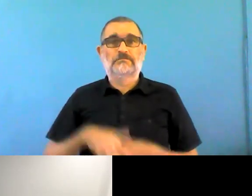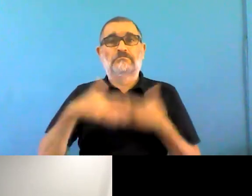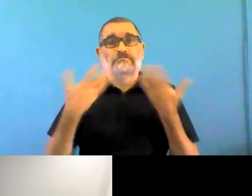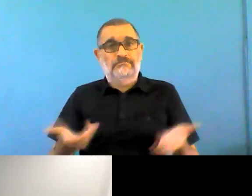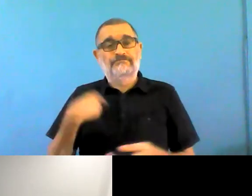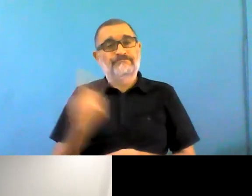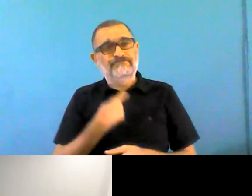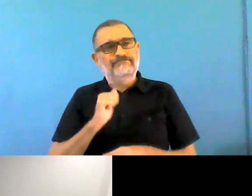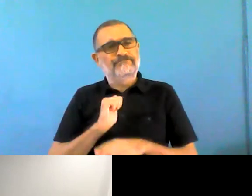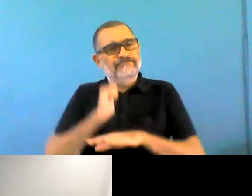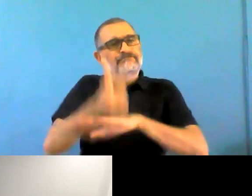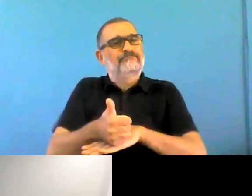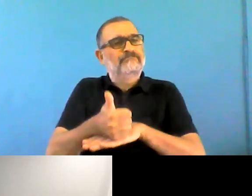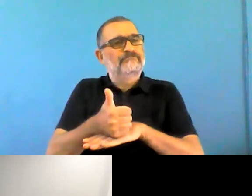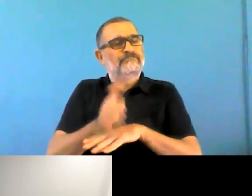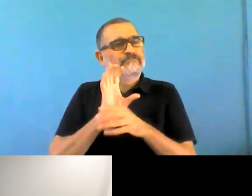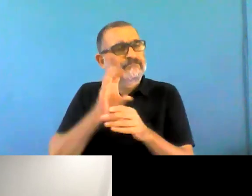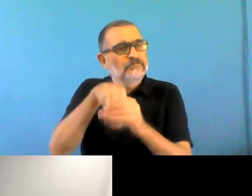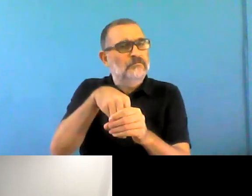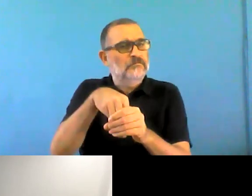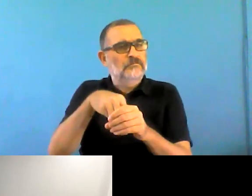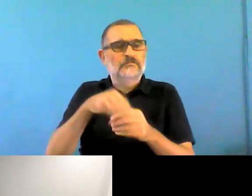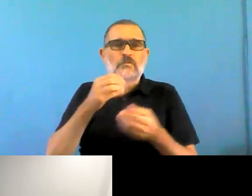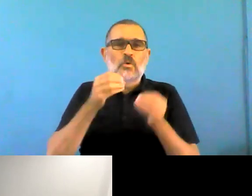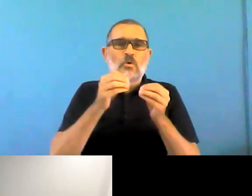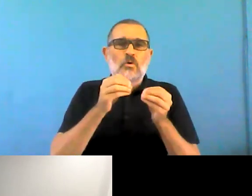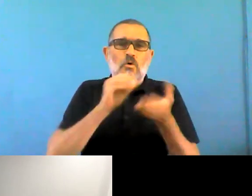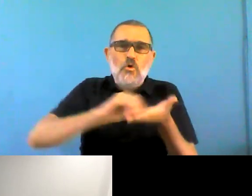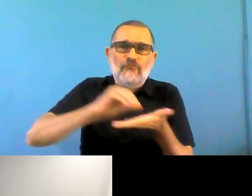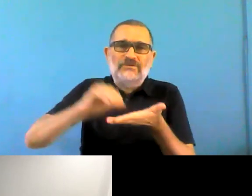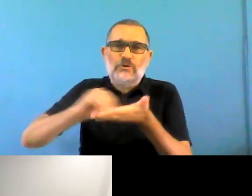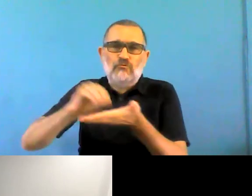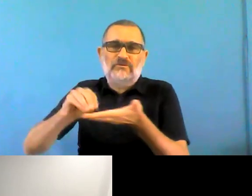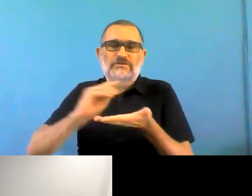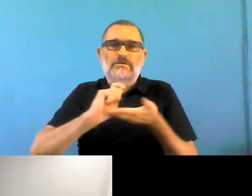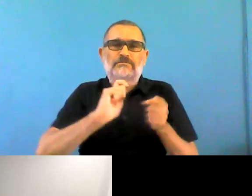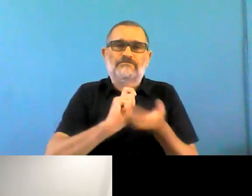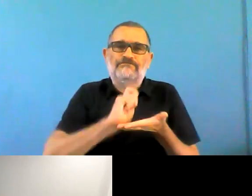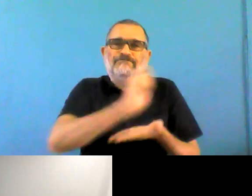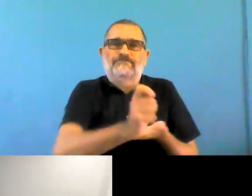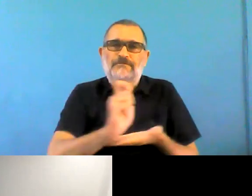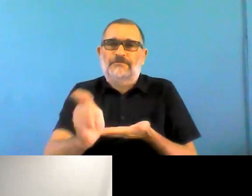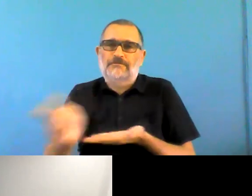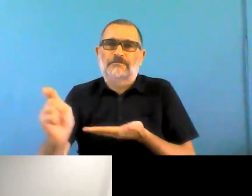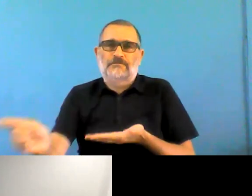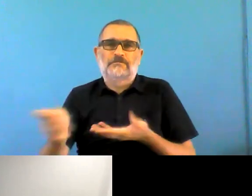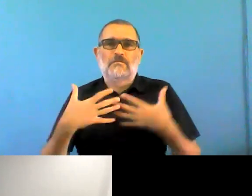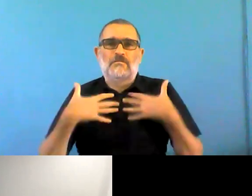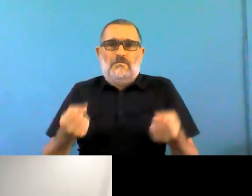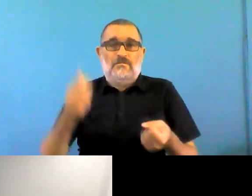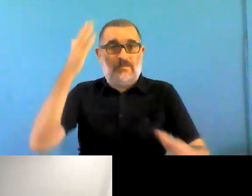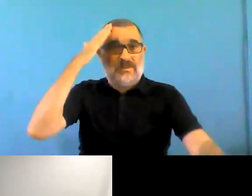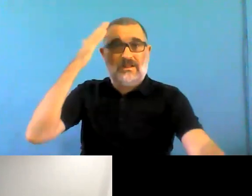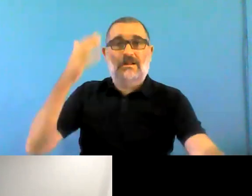mental health care services to the health care workers, at least someone who could talk to them and hear them out.